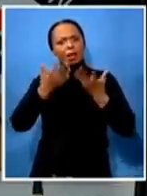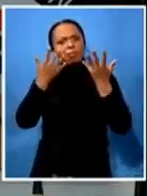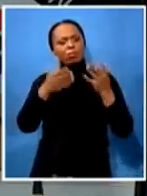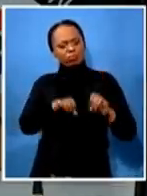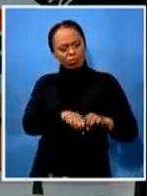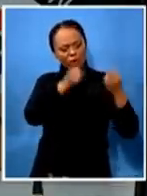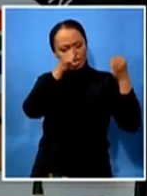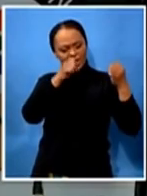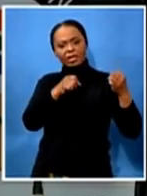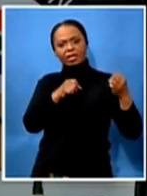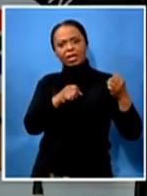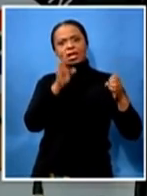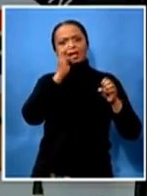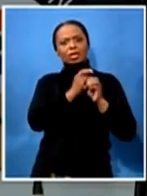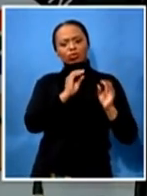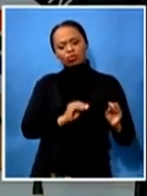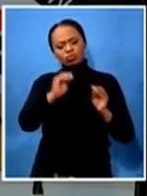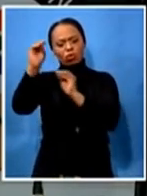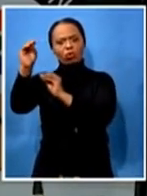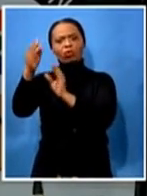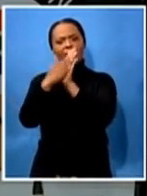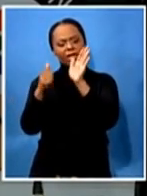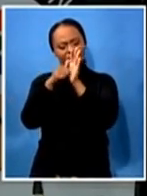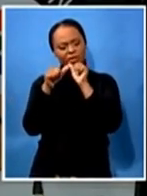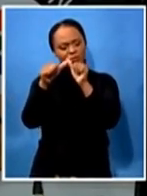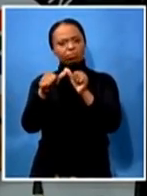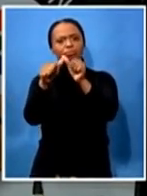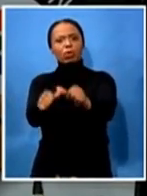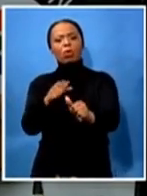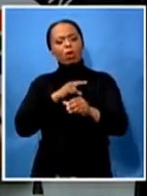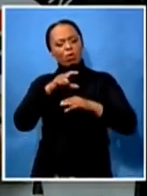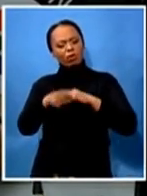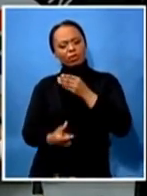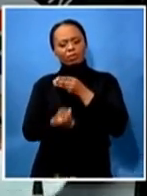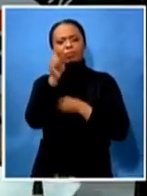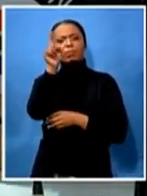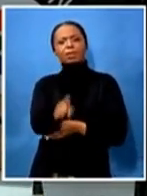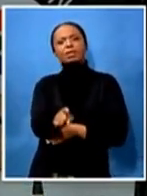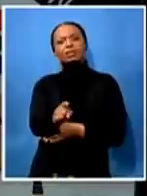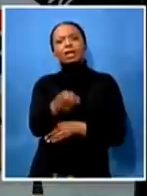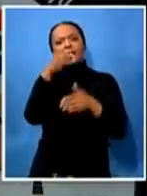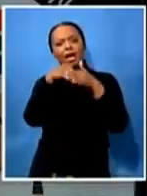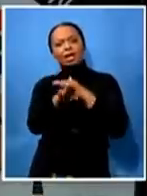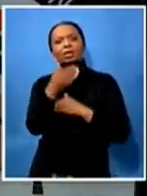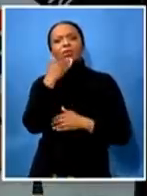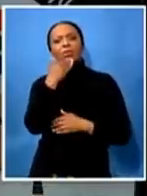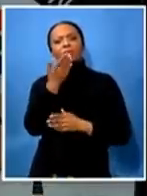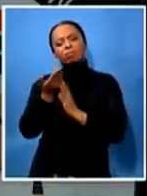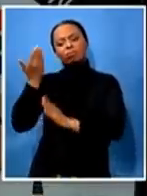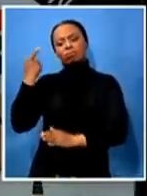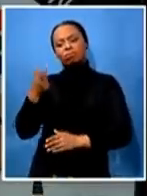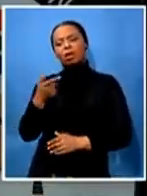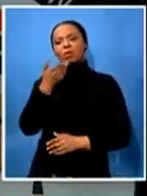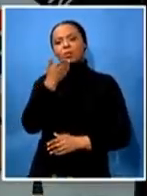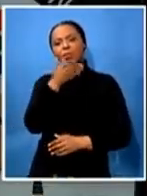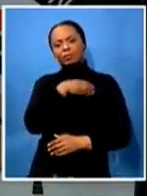agenda as mandated by conference under the leadership of the current president of the nc comrade ramaphosa as for president zuma